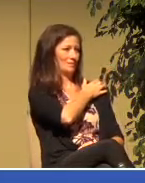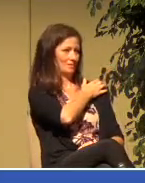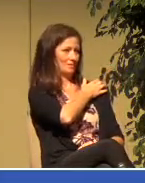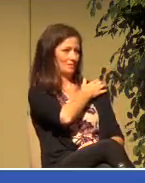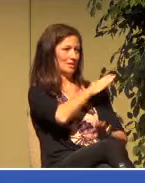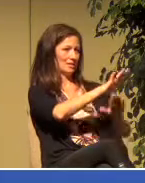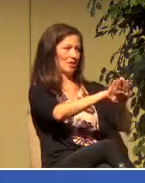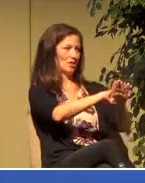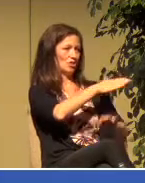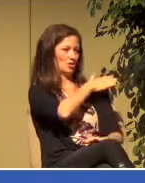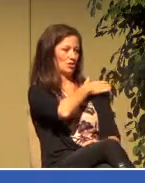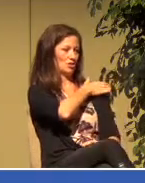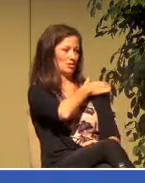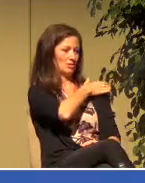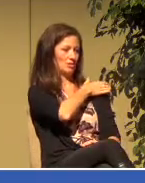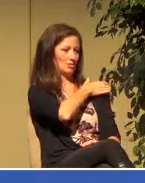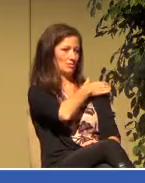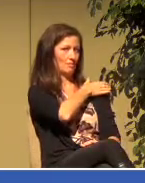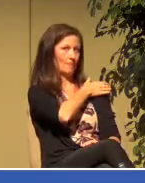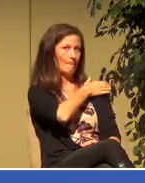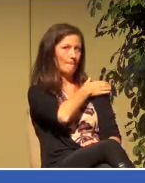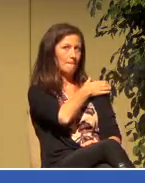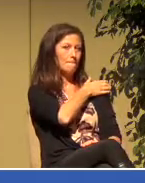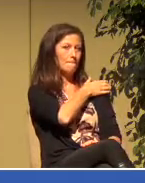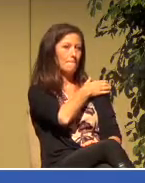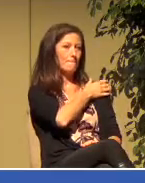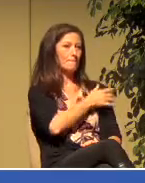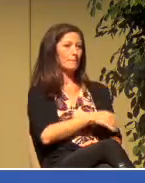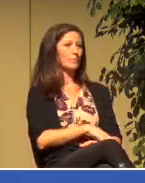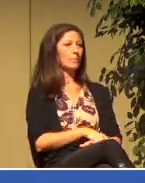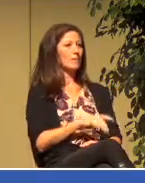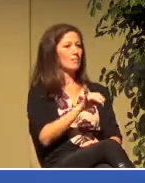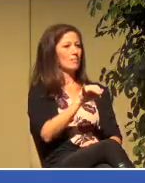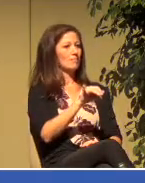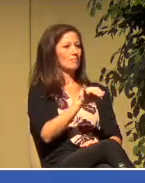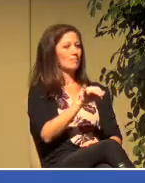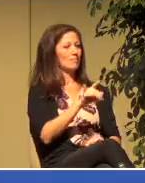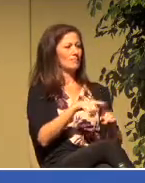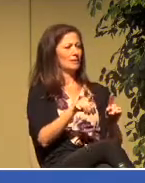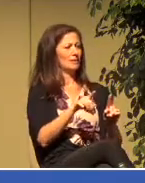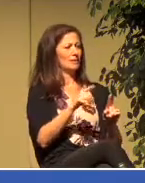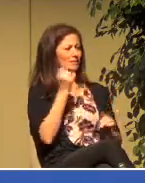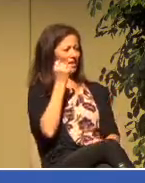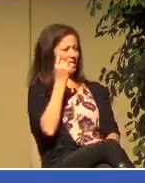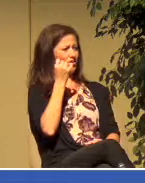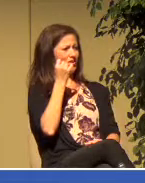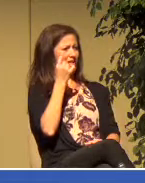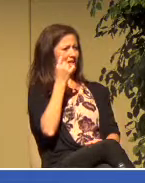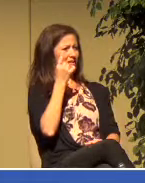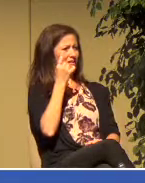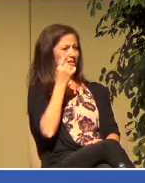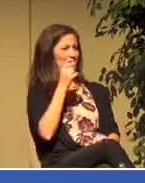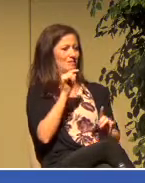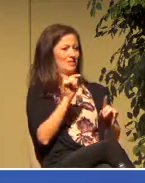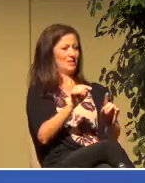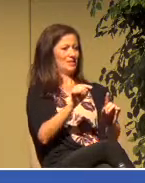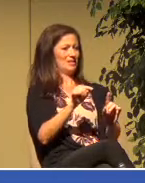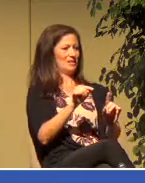He lays his hands on those who was terrifying Christians.